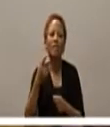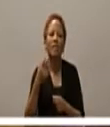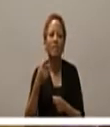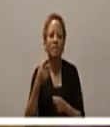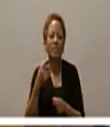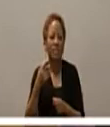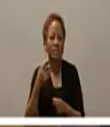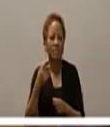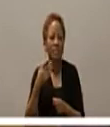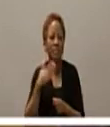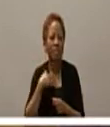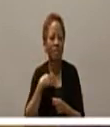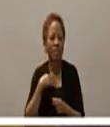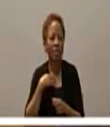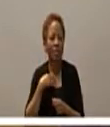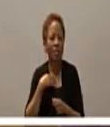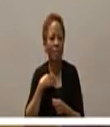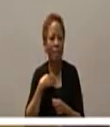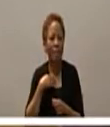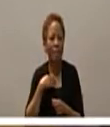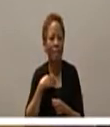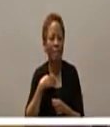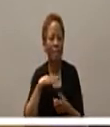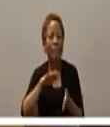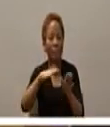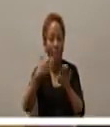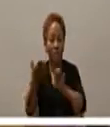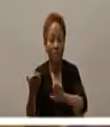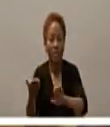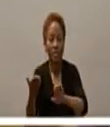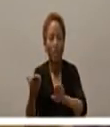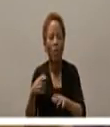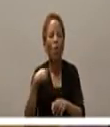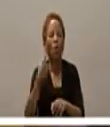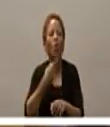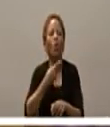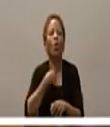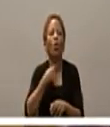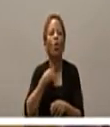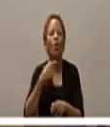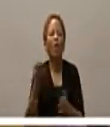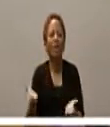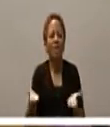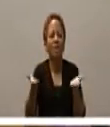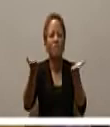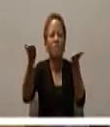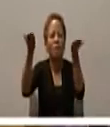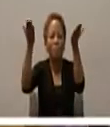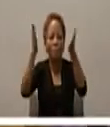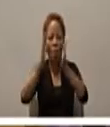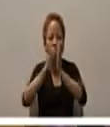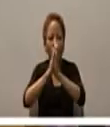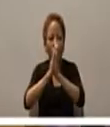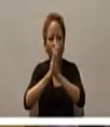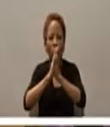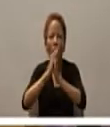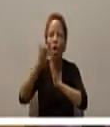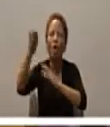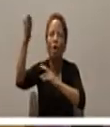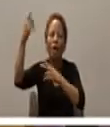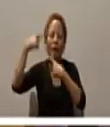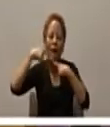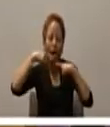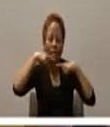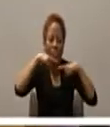if this is this is what we're invited to do of course say and certainly as we lift our prayers up of course God responding to them